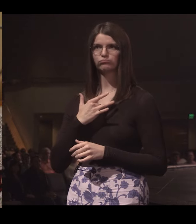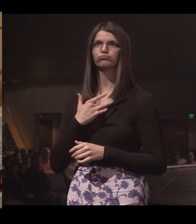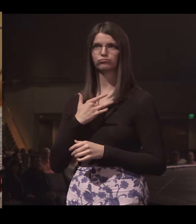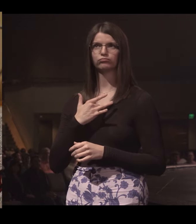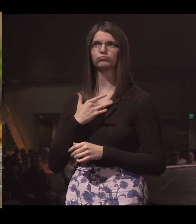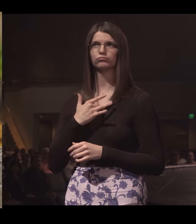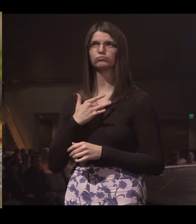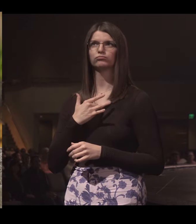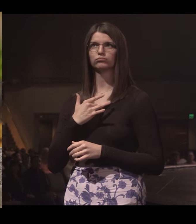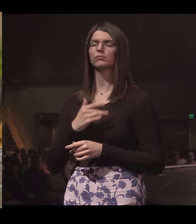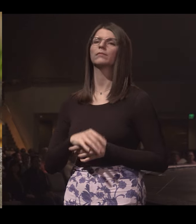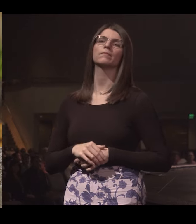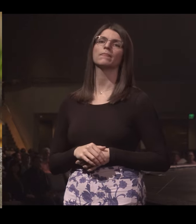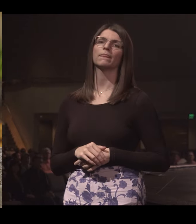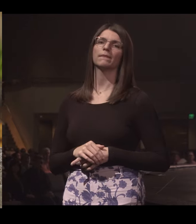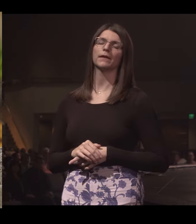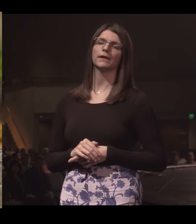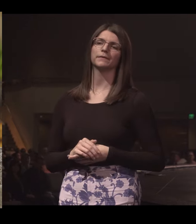convictions.